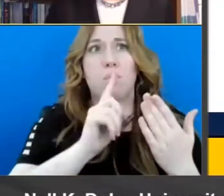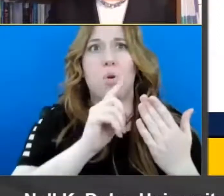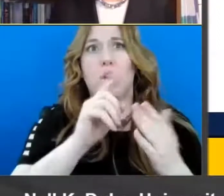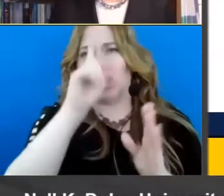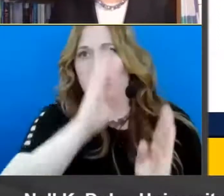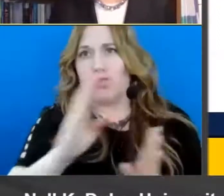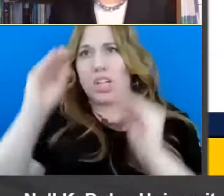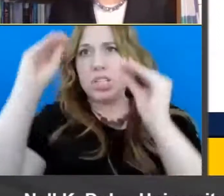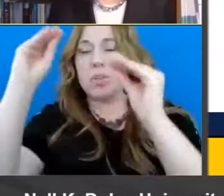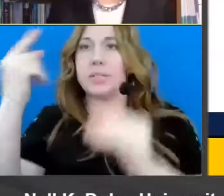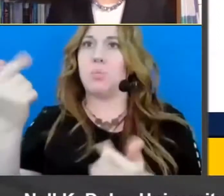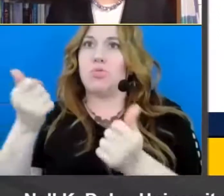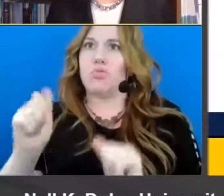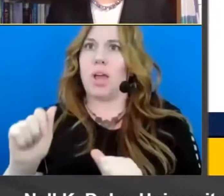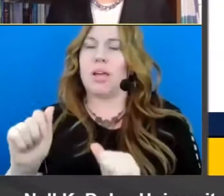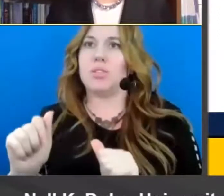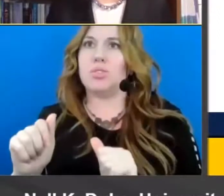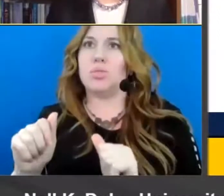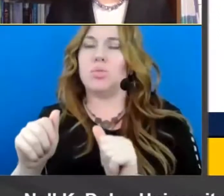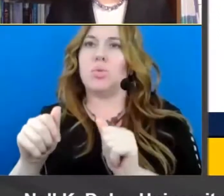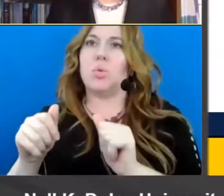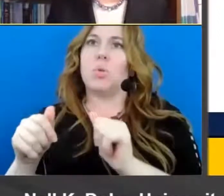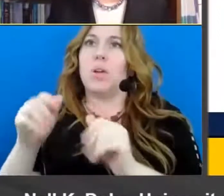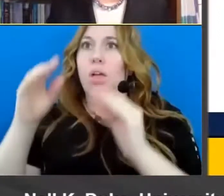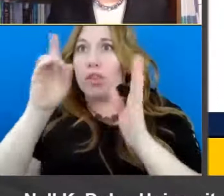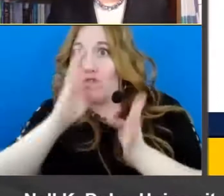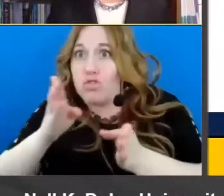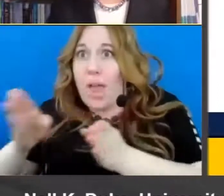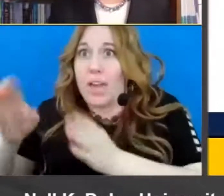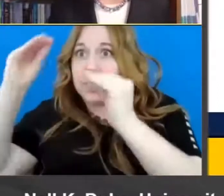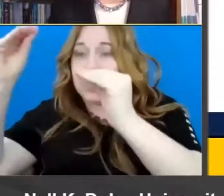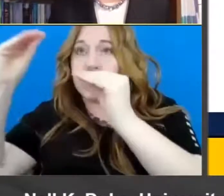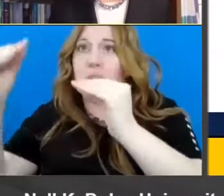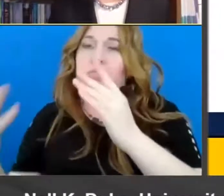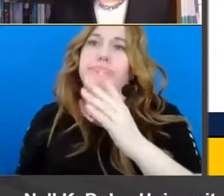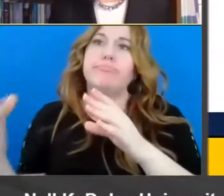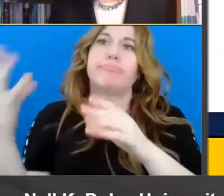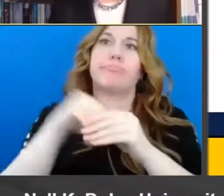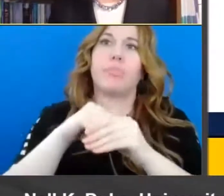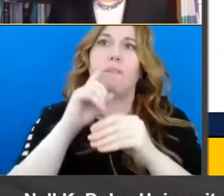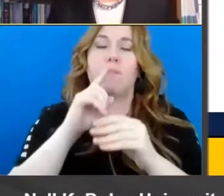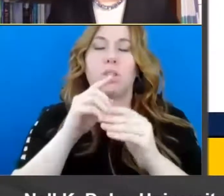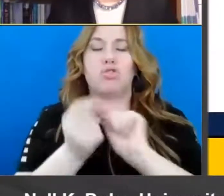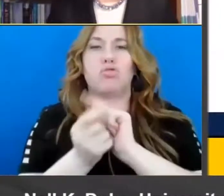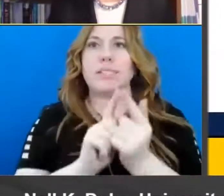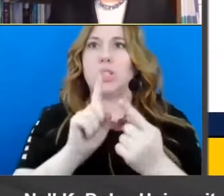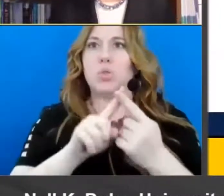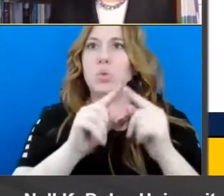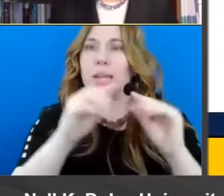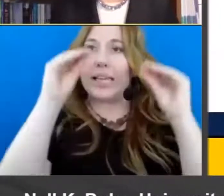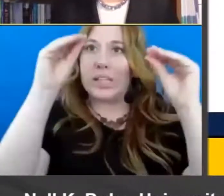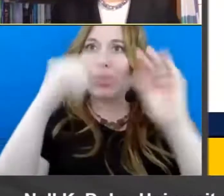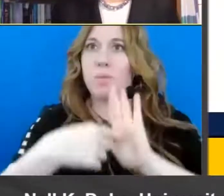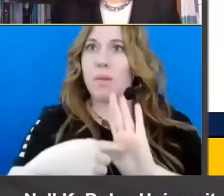tries to translate um the strategy instruction into um an instructional uh model so so to be uh